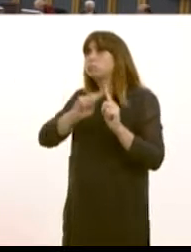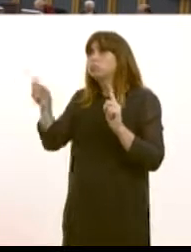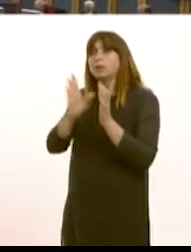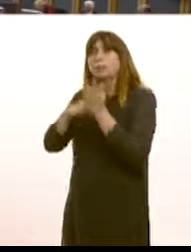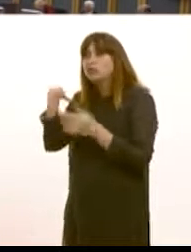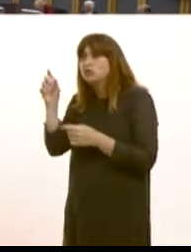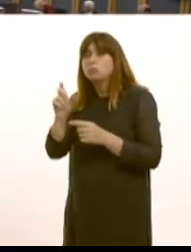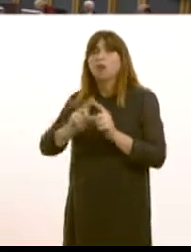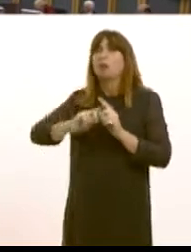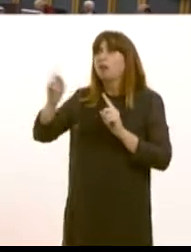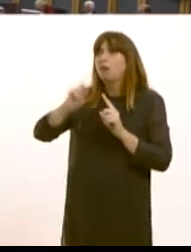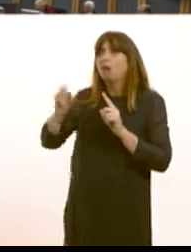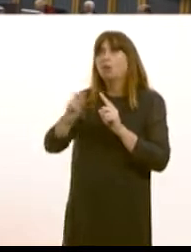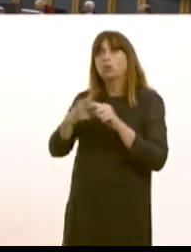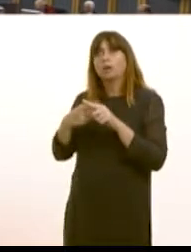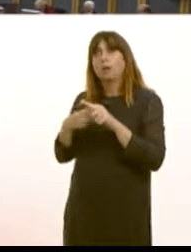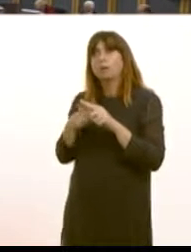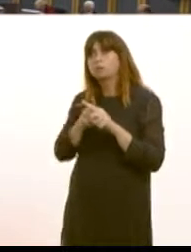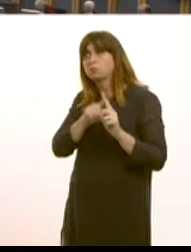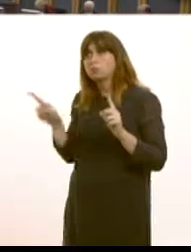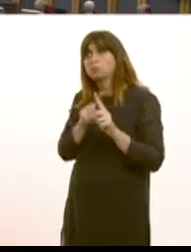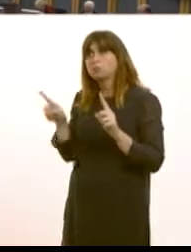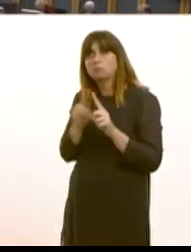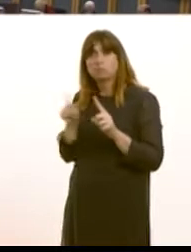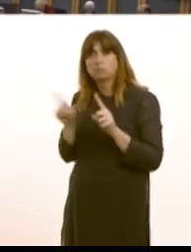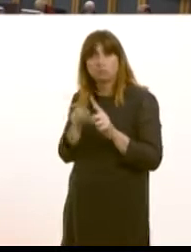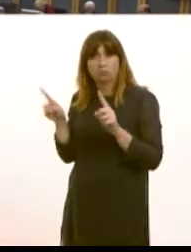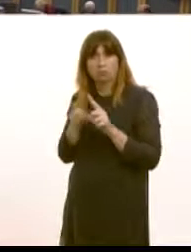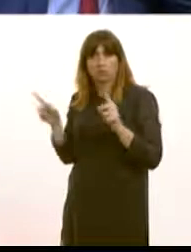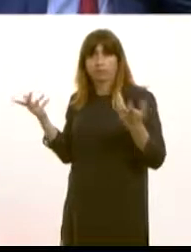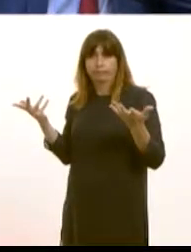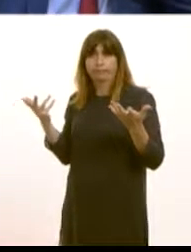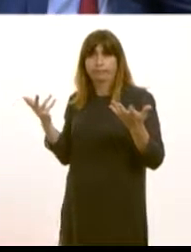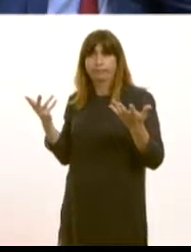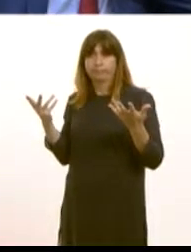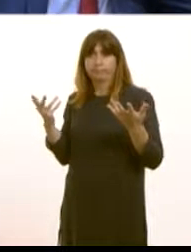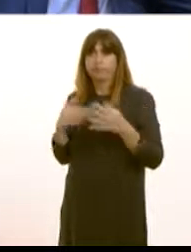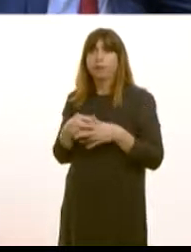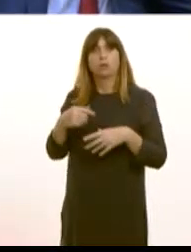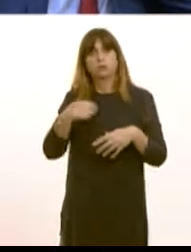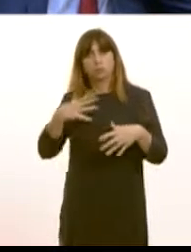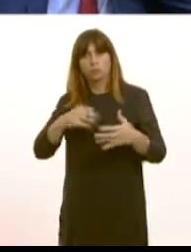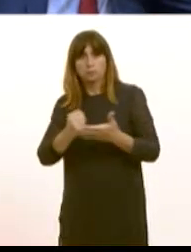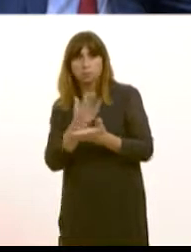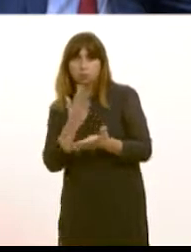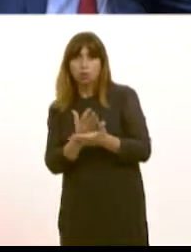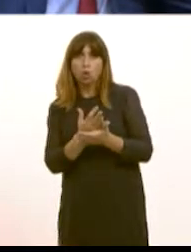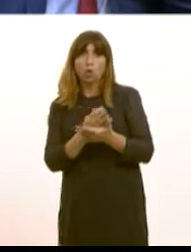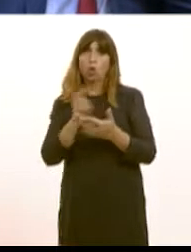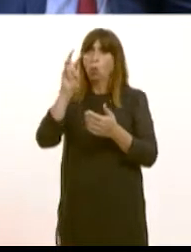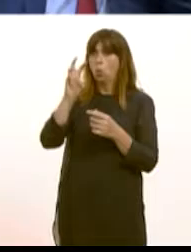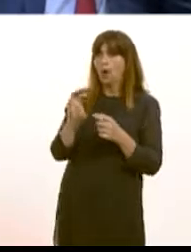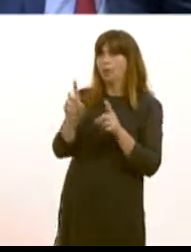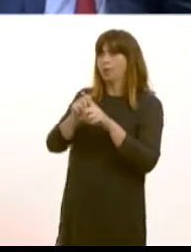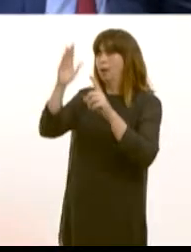at the moment beyond the border that would be wholly unacceptable so whilst we want to make sure that the Wales and Borders service